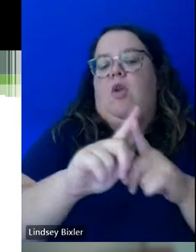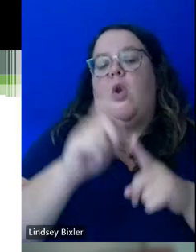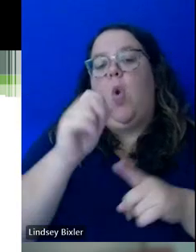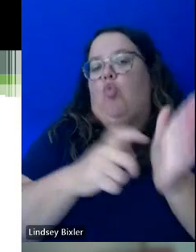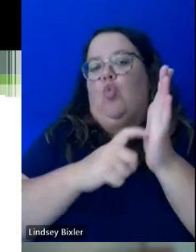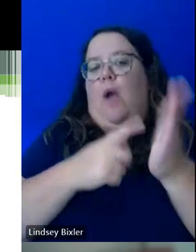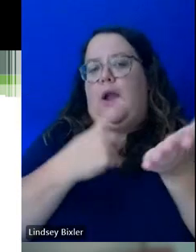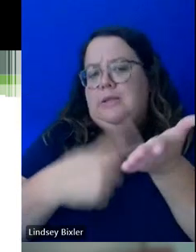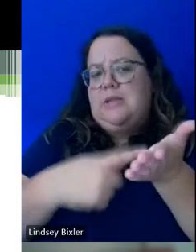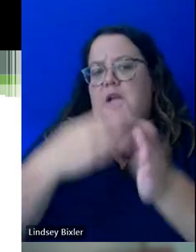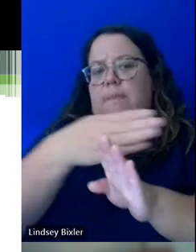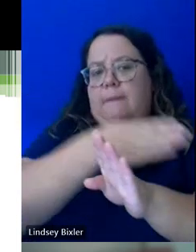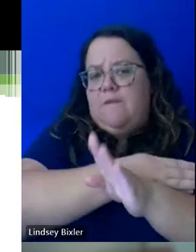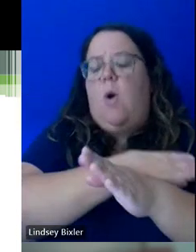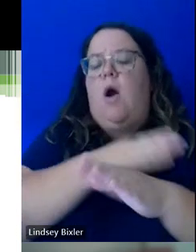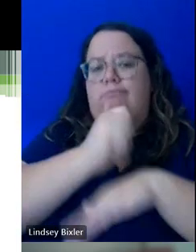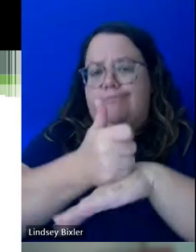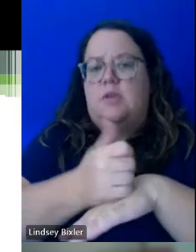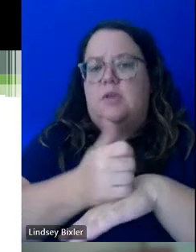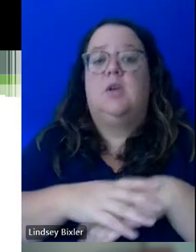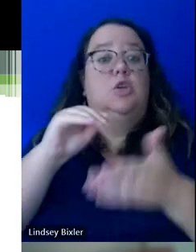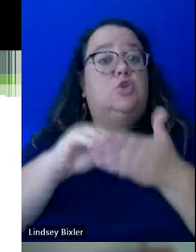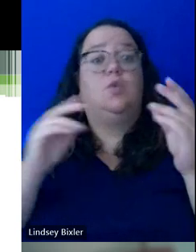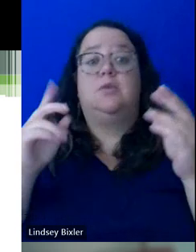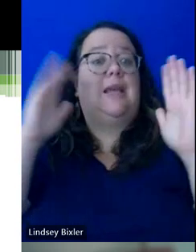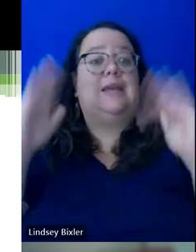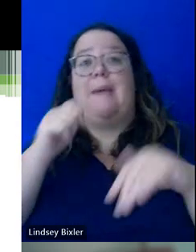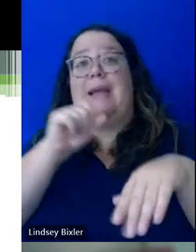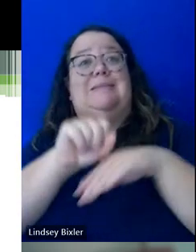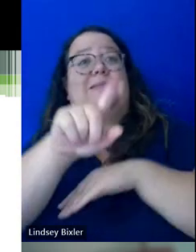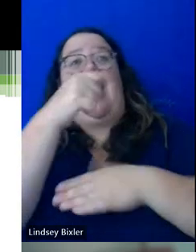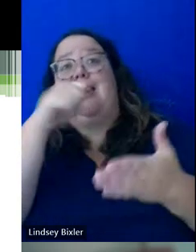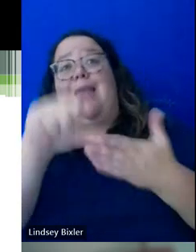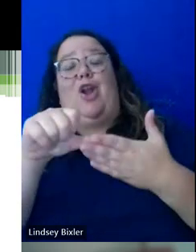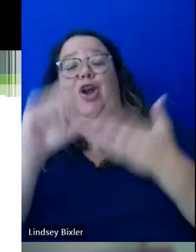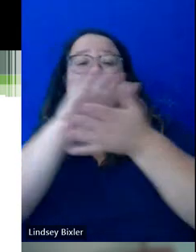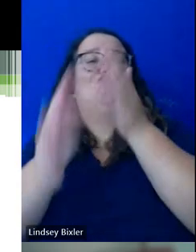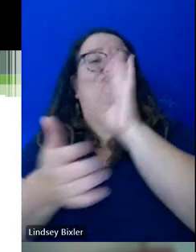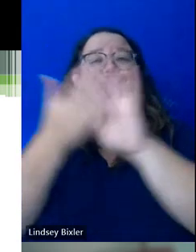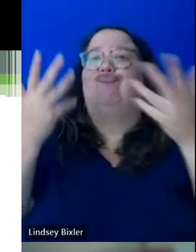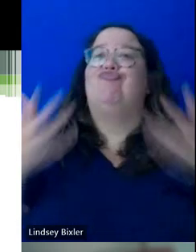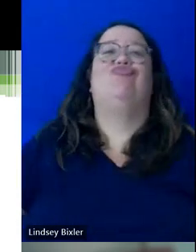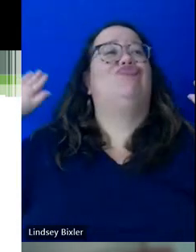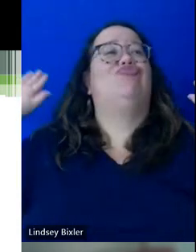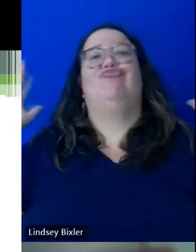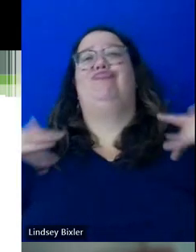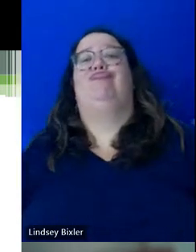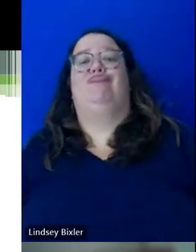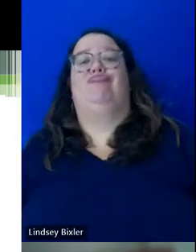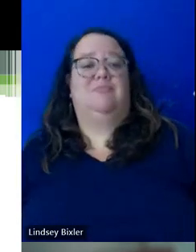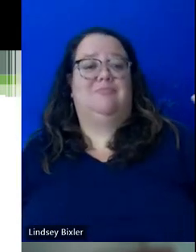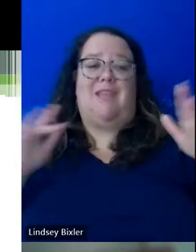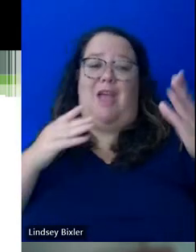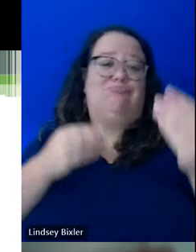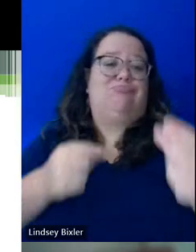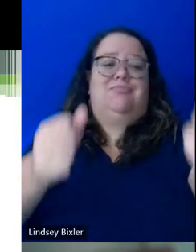discussion in advance. And so students should not expect that they're going to send their accommodation letters and then not follow up with the faculty and everything's just going to kind